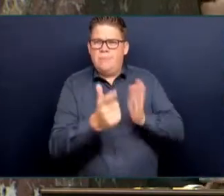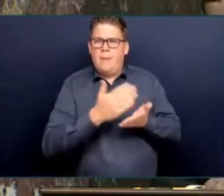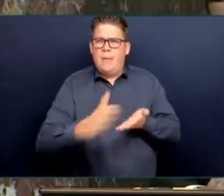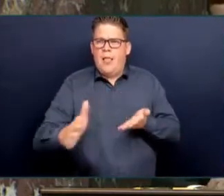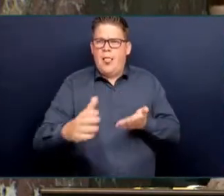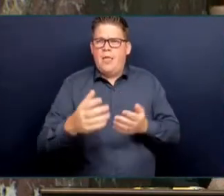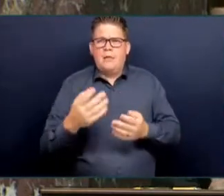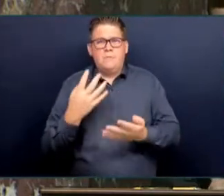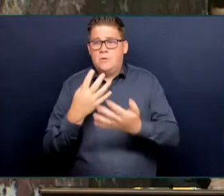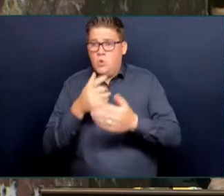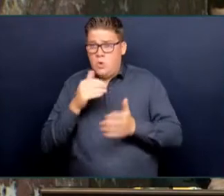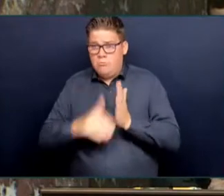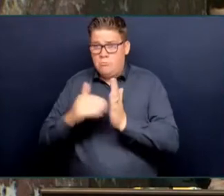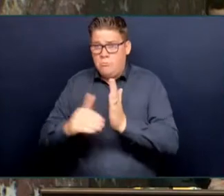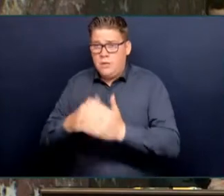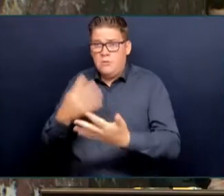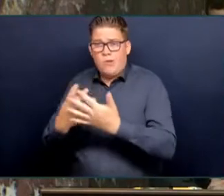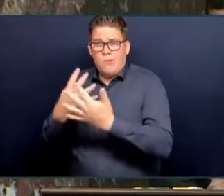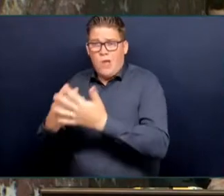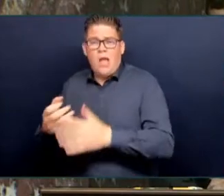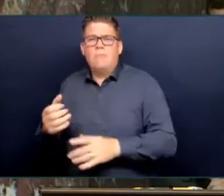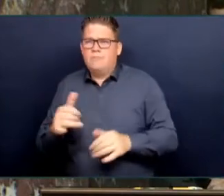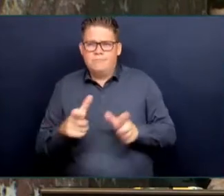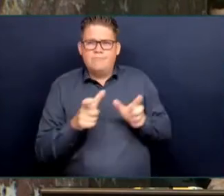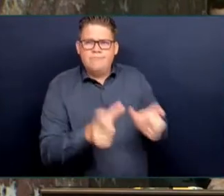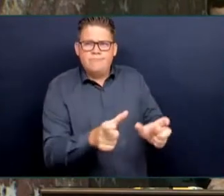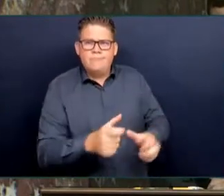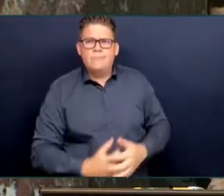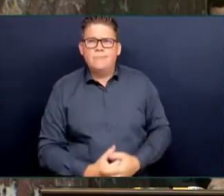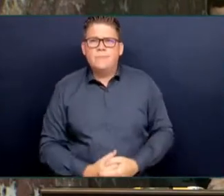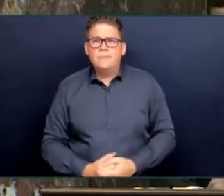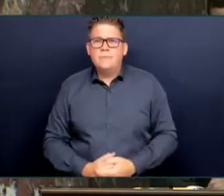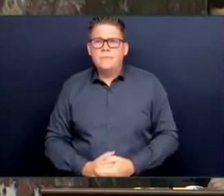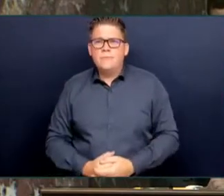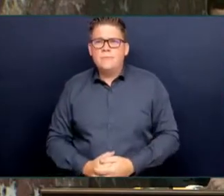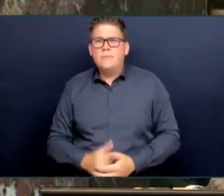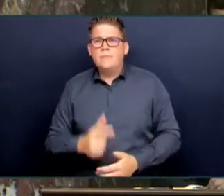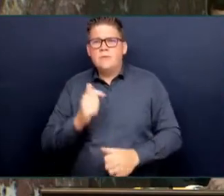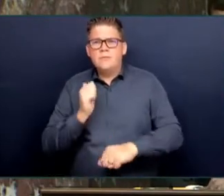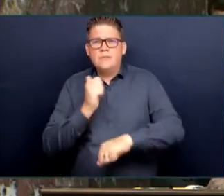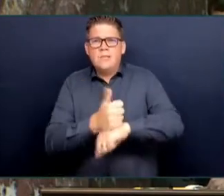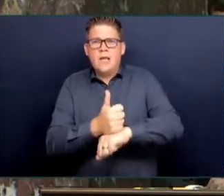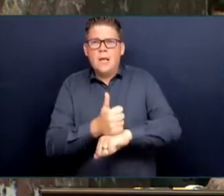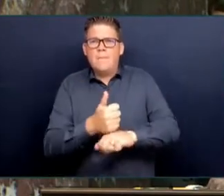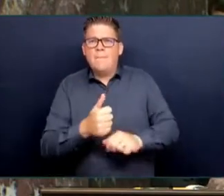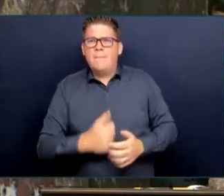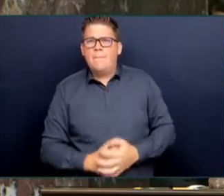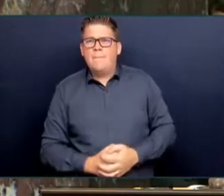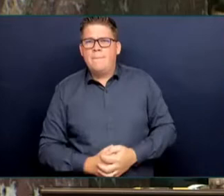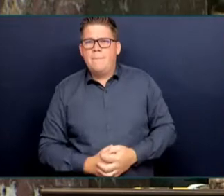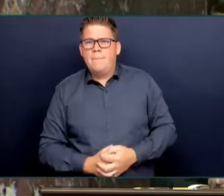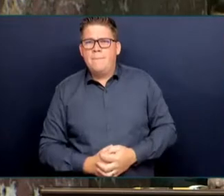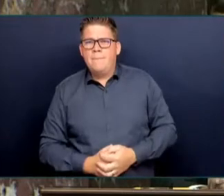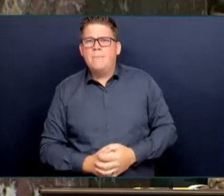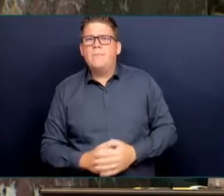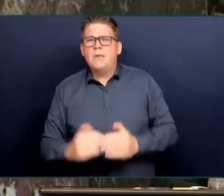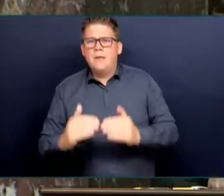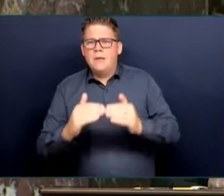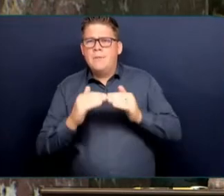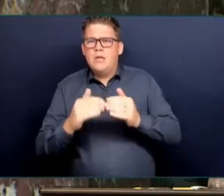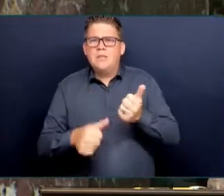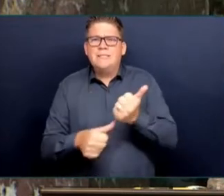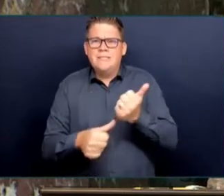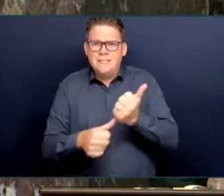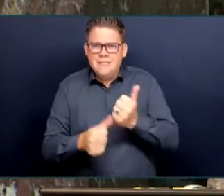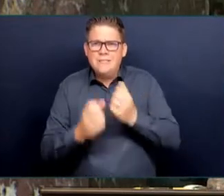We have created peer-assisted care teams which was the number one recommendation of the experts that we appointed that